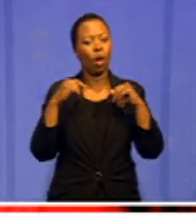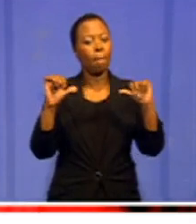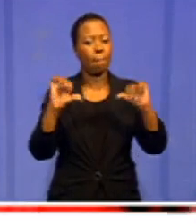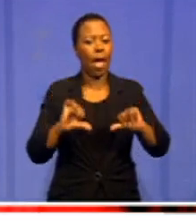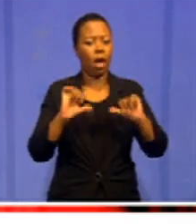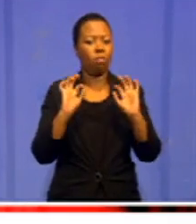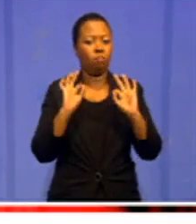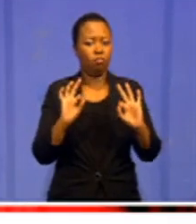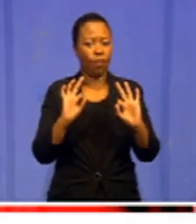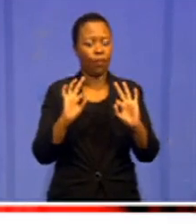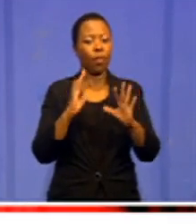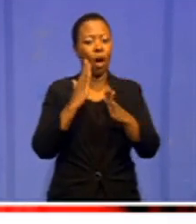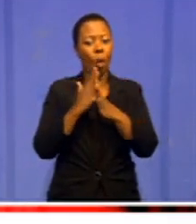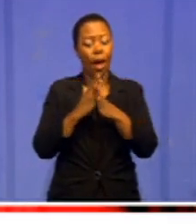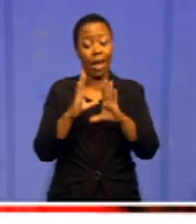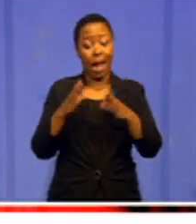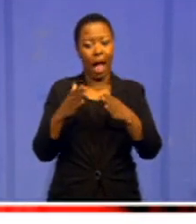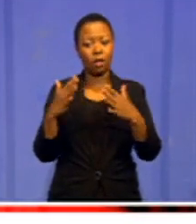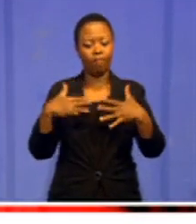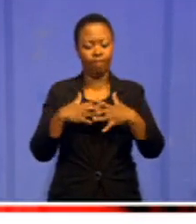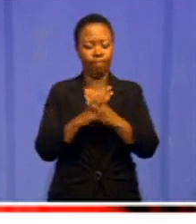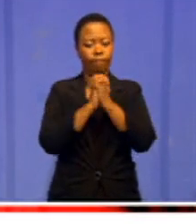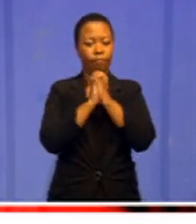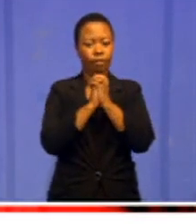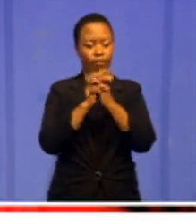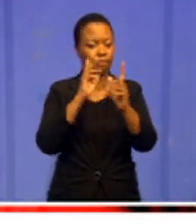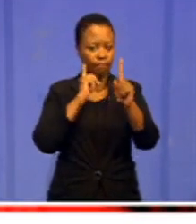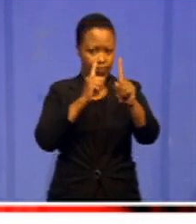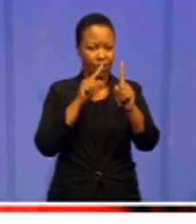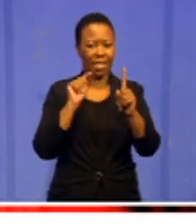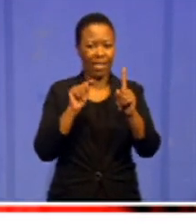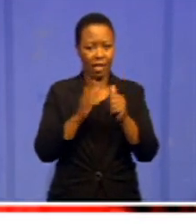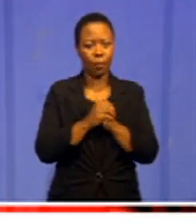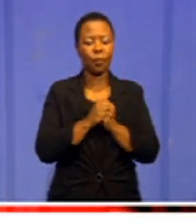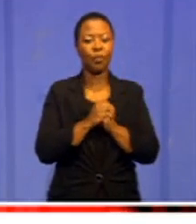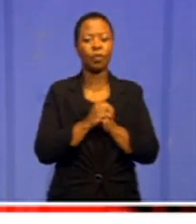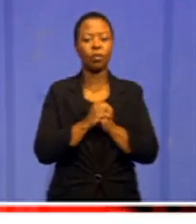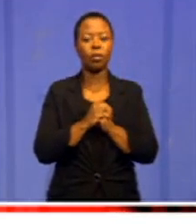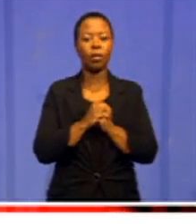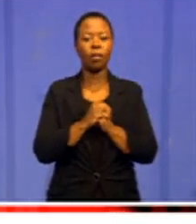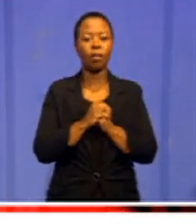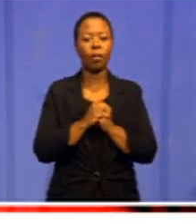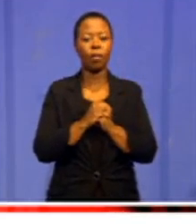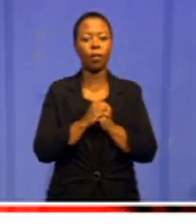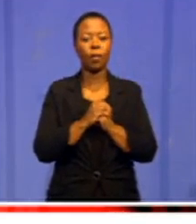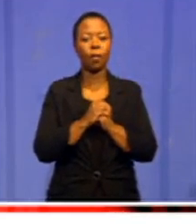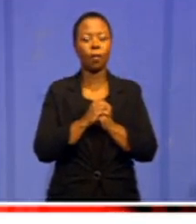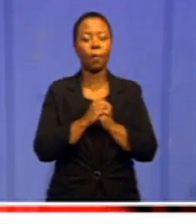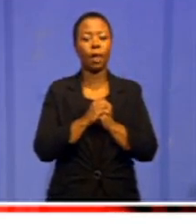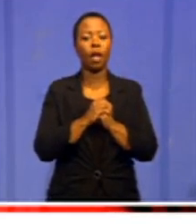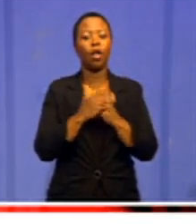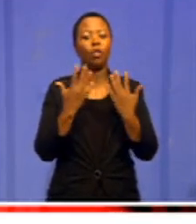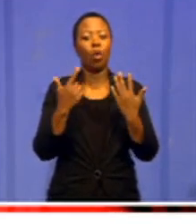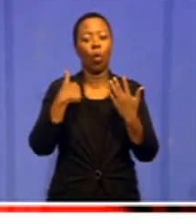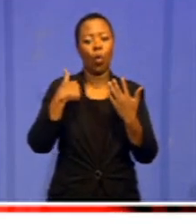to unite the working class. We are not going back to ridicule those who participated in